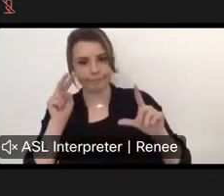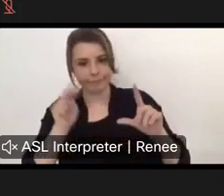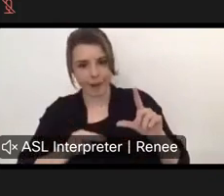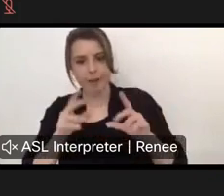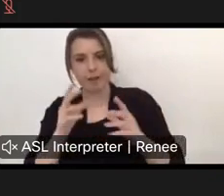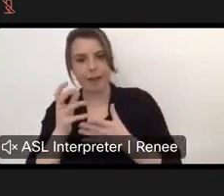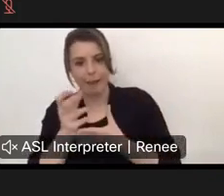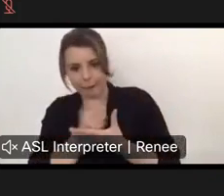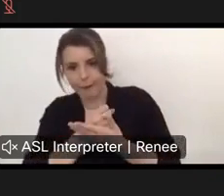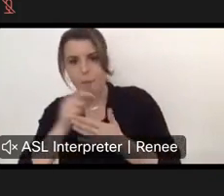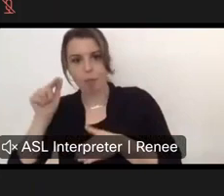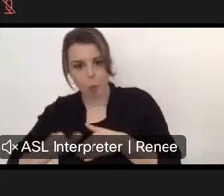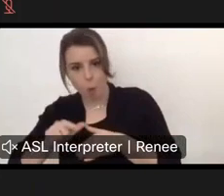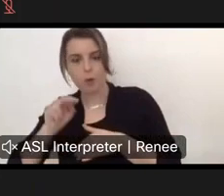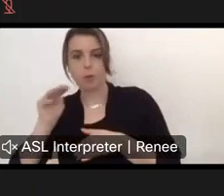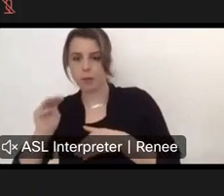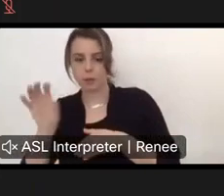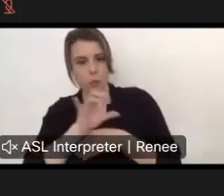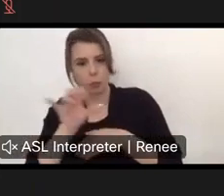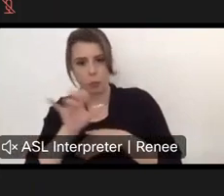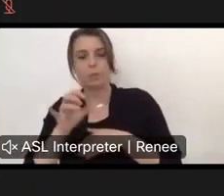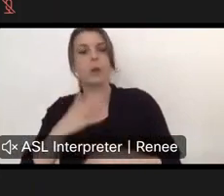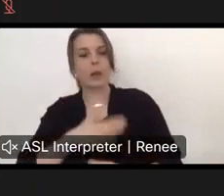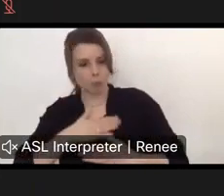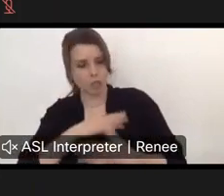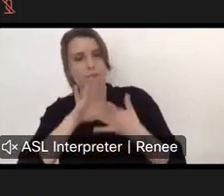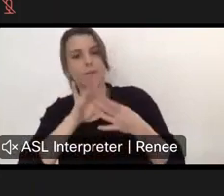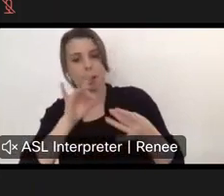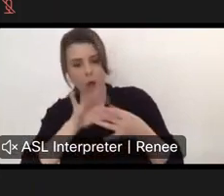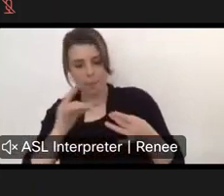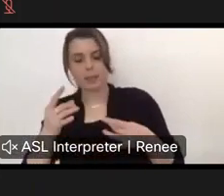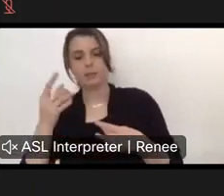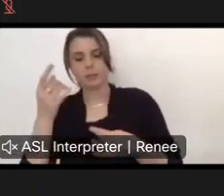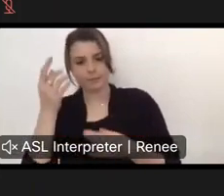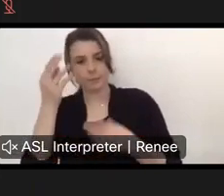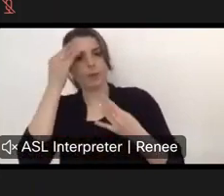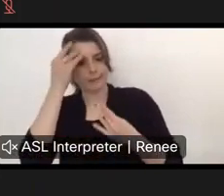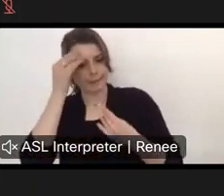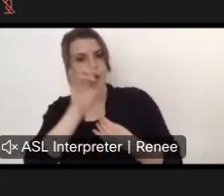income being lower in New Mexico as well. And we appreciate those comments and we'll take those into consideration.